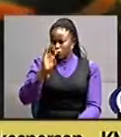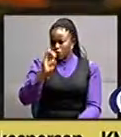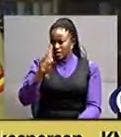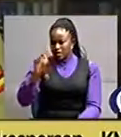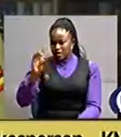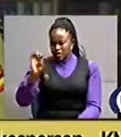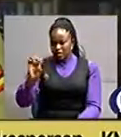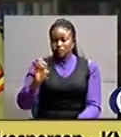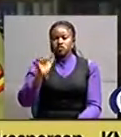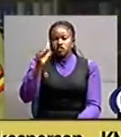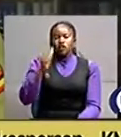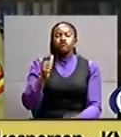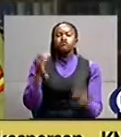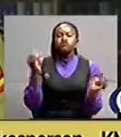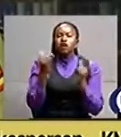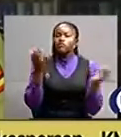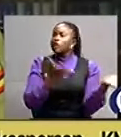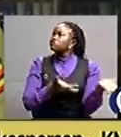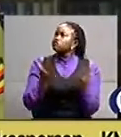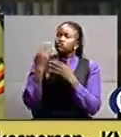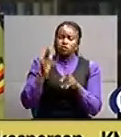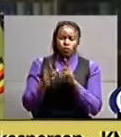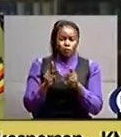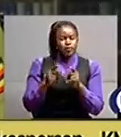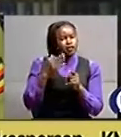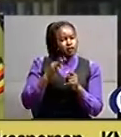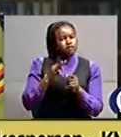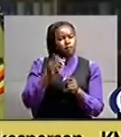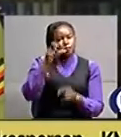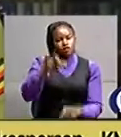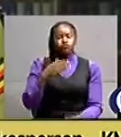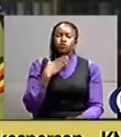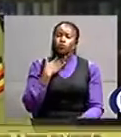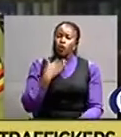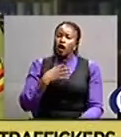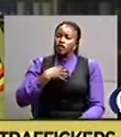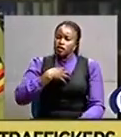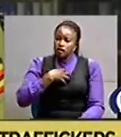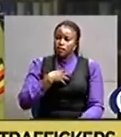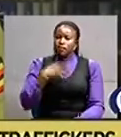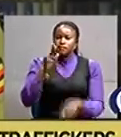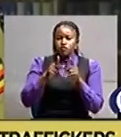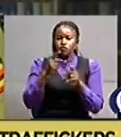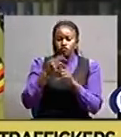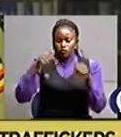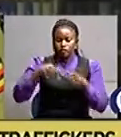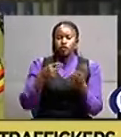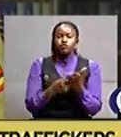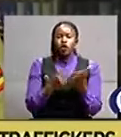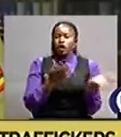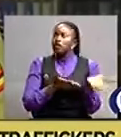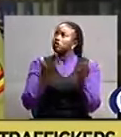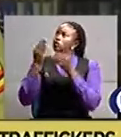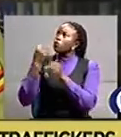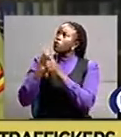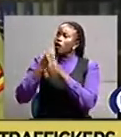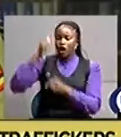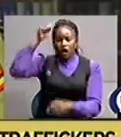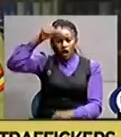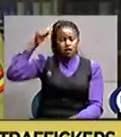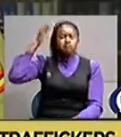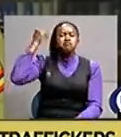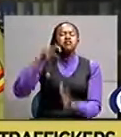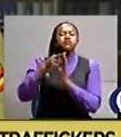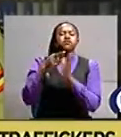into labor externalization that is due process of which you're supposed to get a license from the ministry of labor and social development